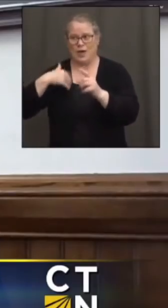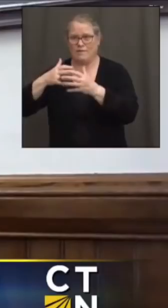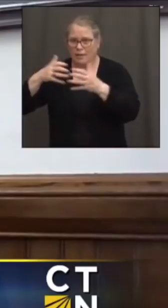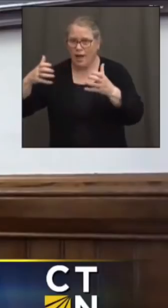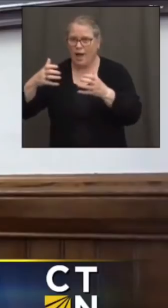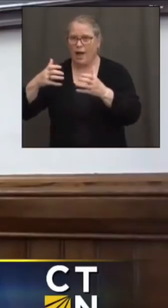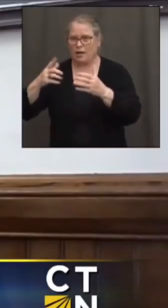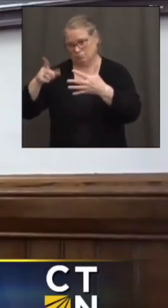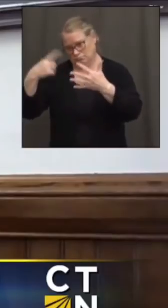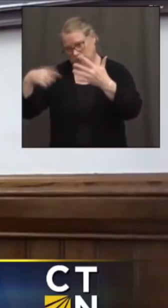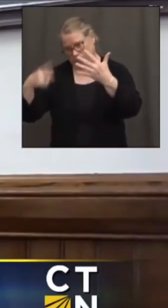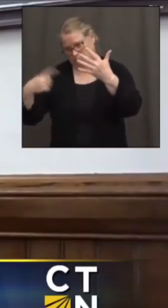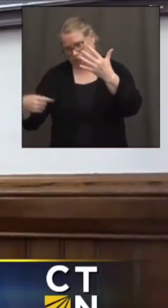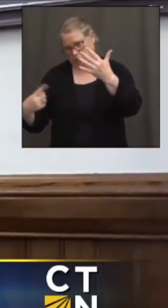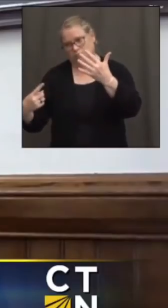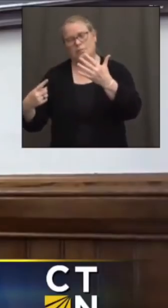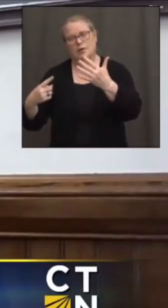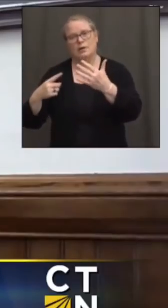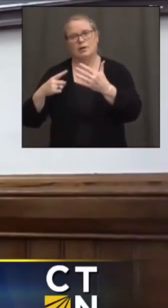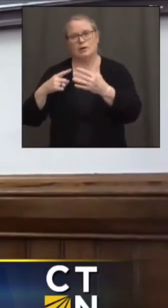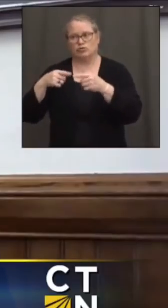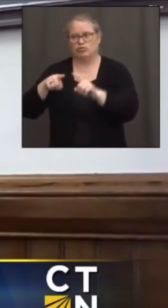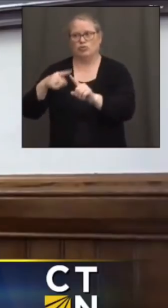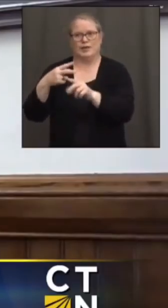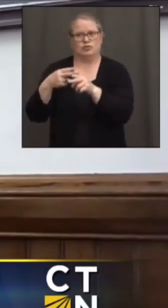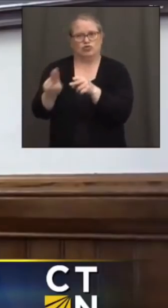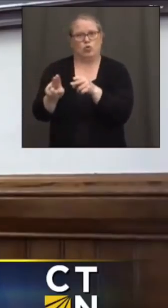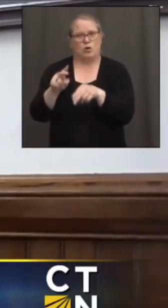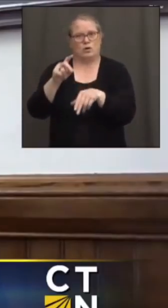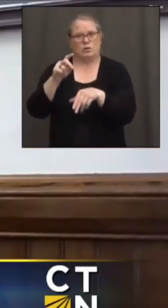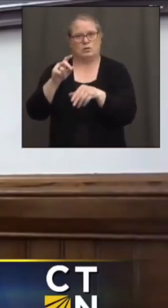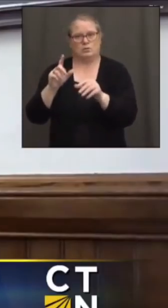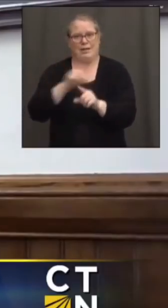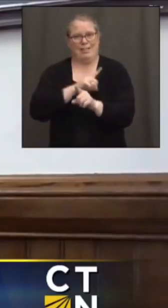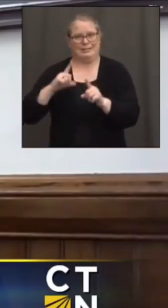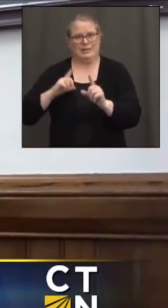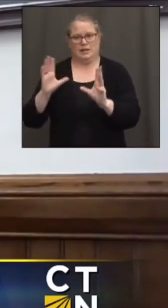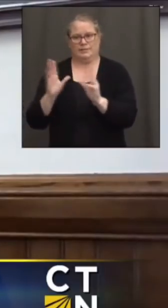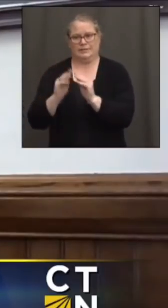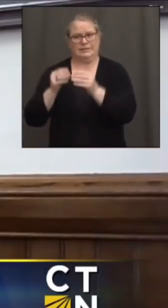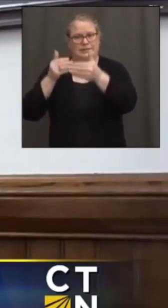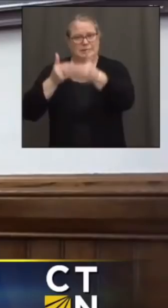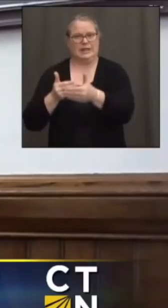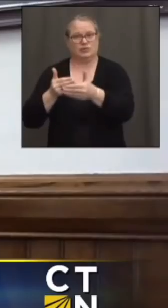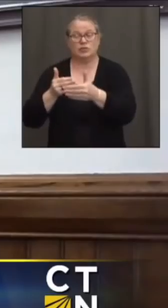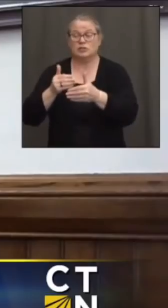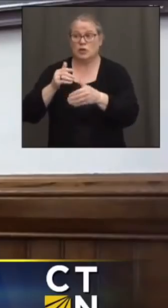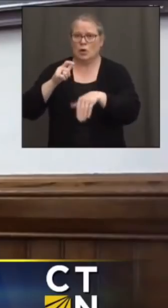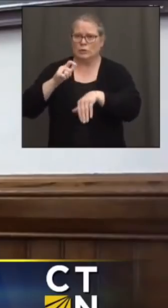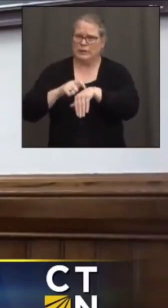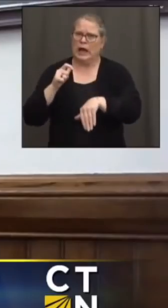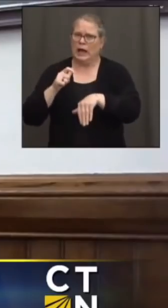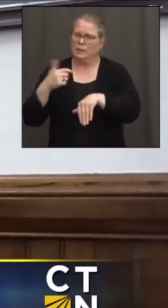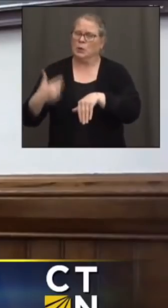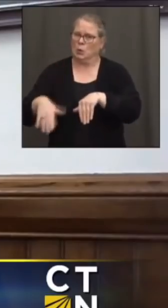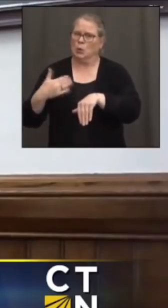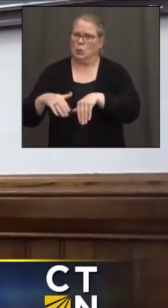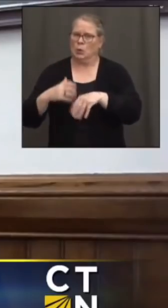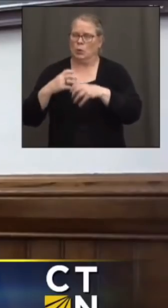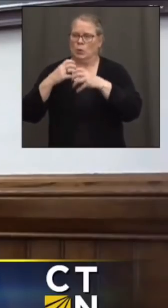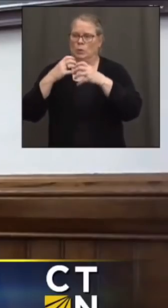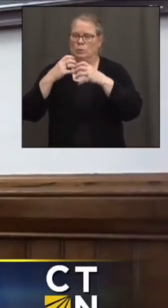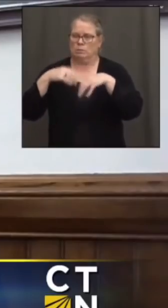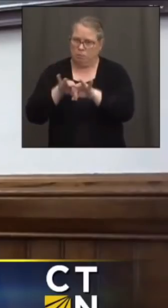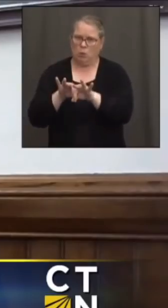in addition to managing our COVID protocols and everything of the such. So time is of the essence when it comes to this piece of